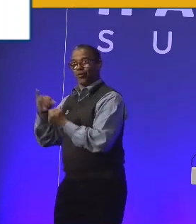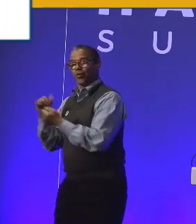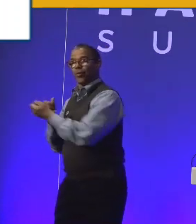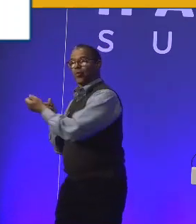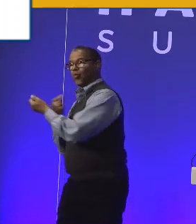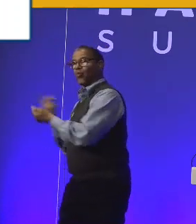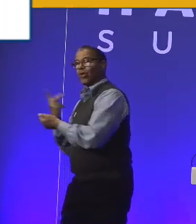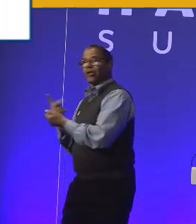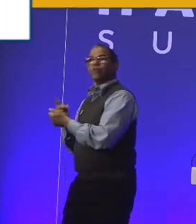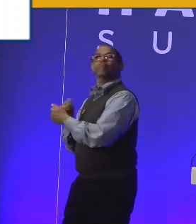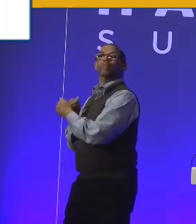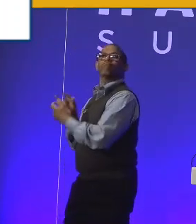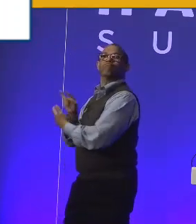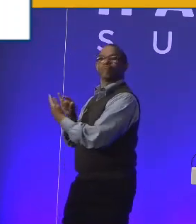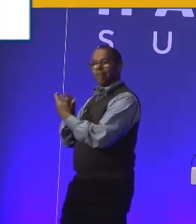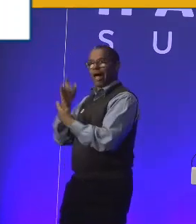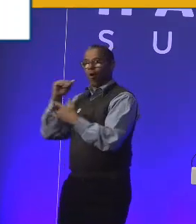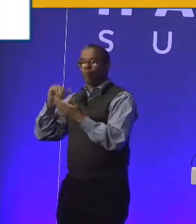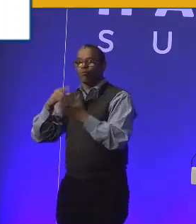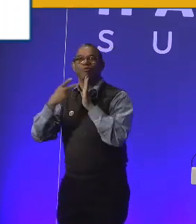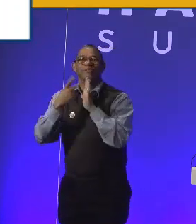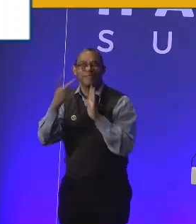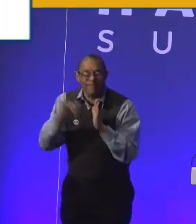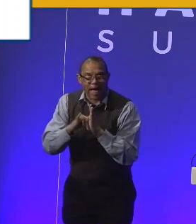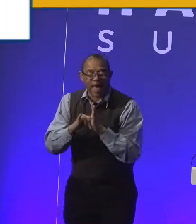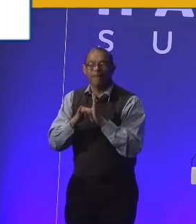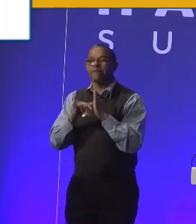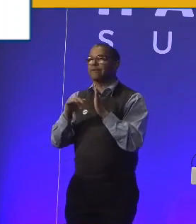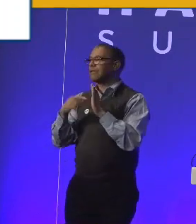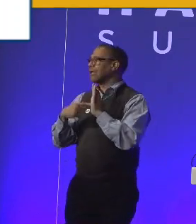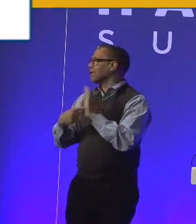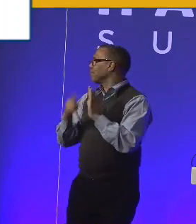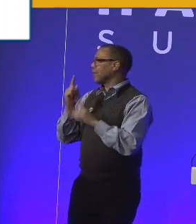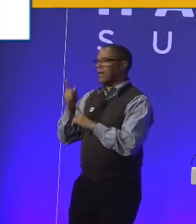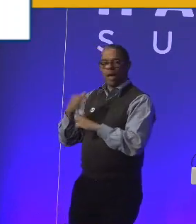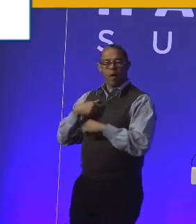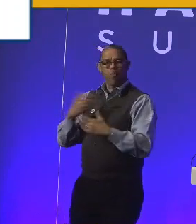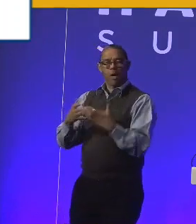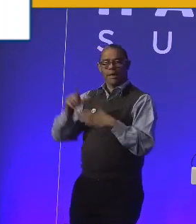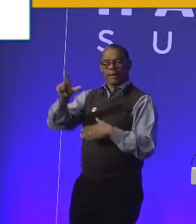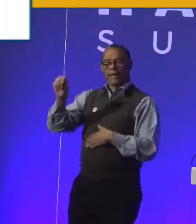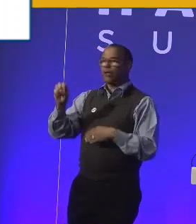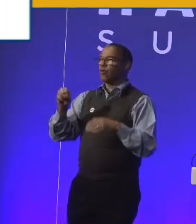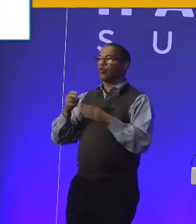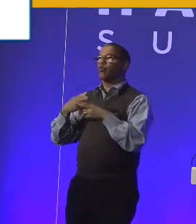love in whenever we meet. And I hope that comes across to you. Let me just ask Lee to just quickly introduce herself.